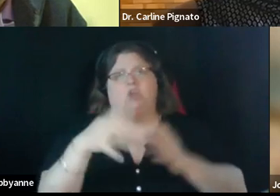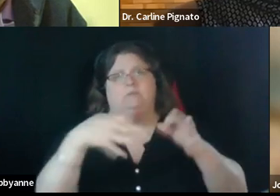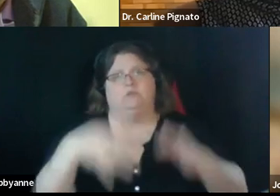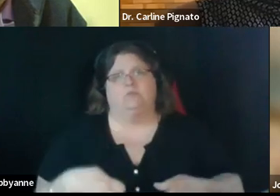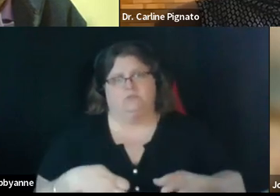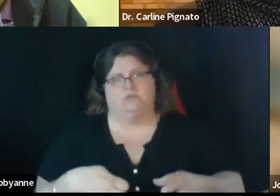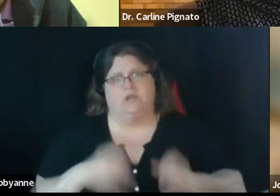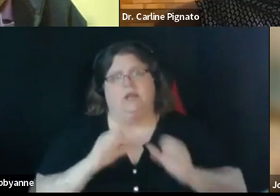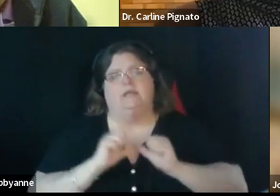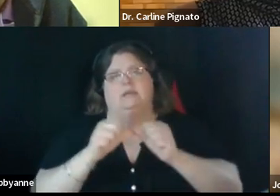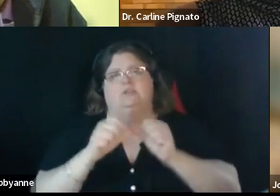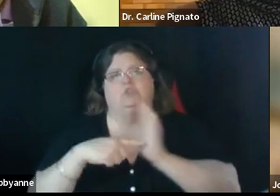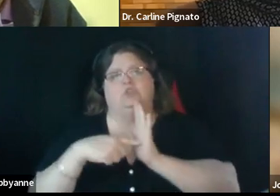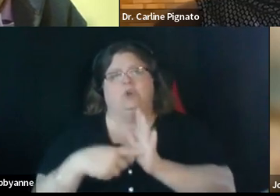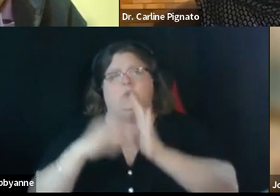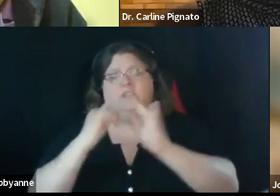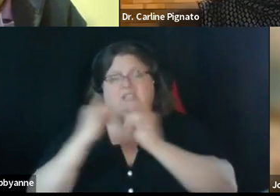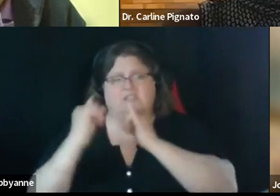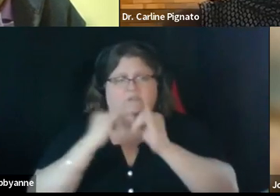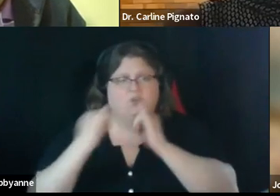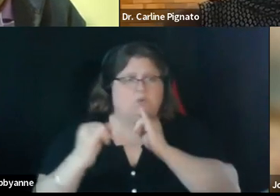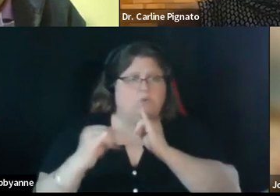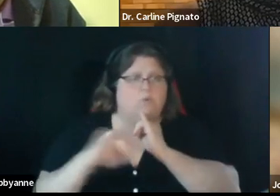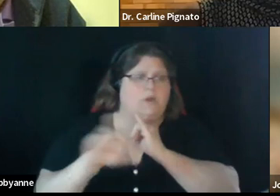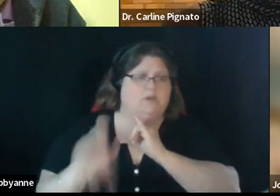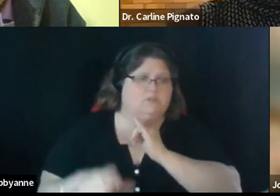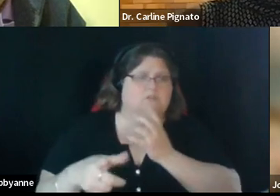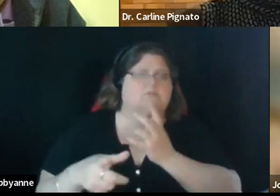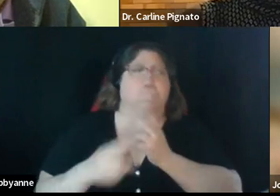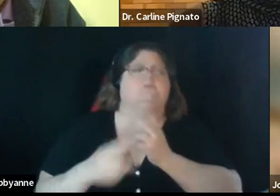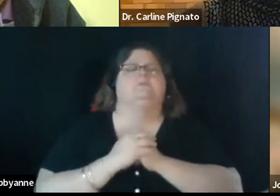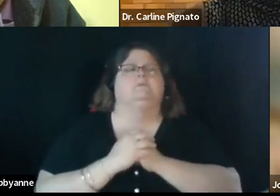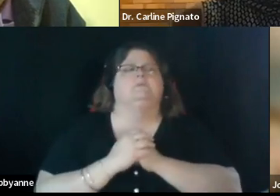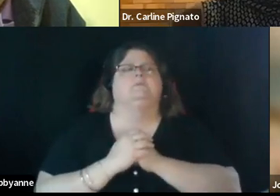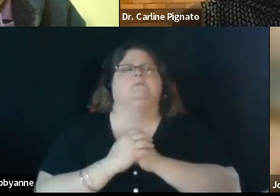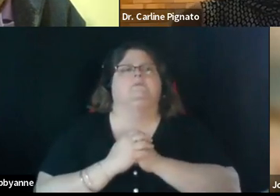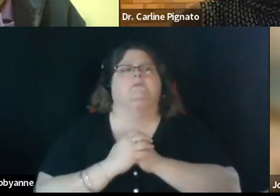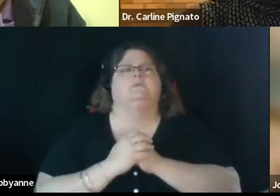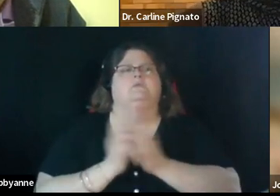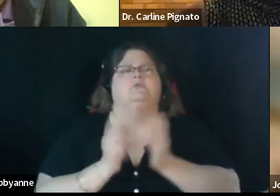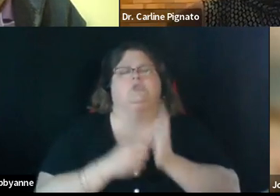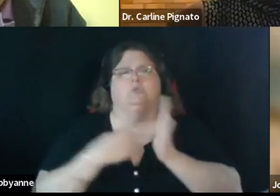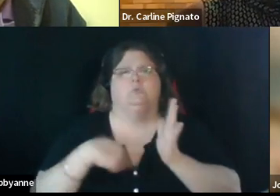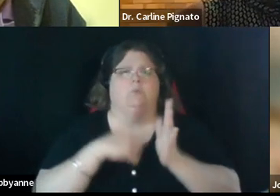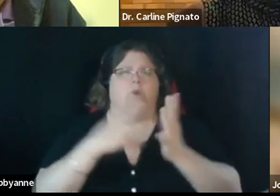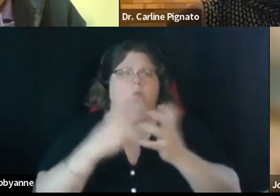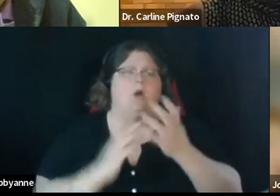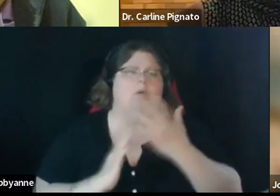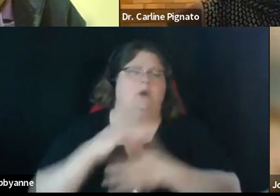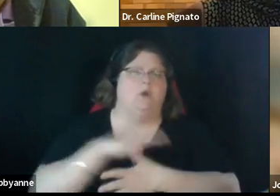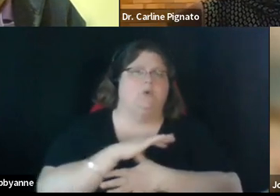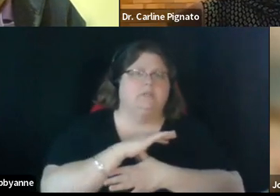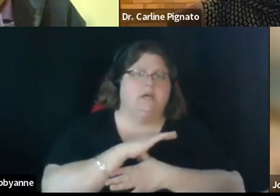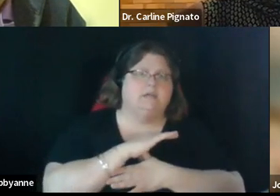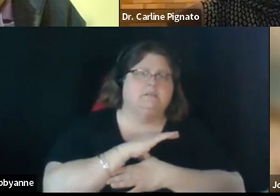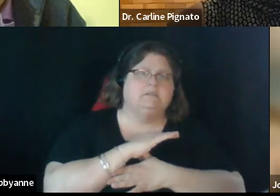what the interview questions will be it continues to inform um what we want to prioritize in the